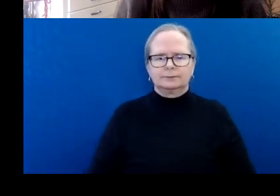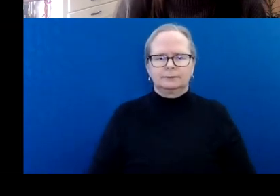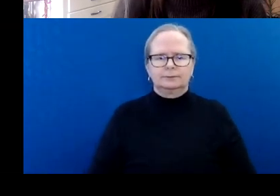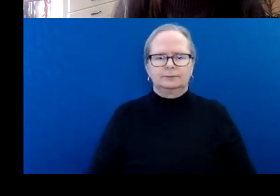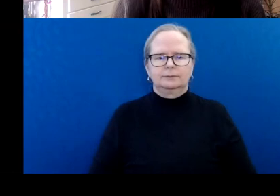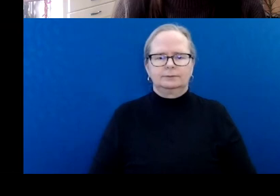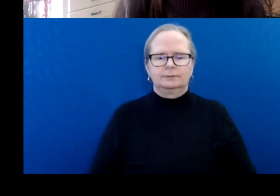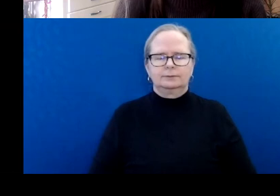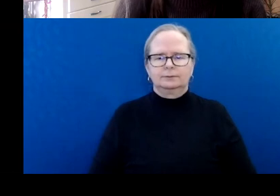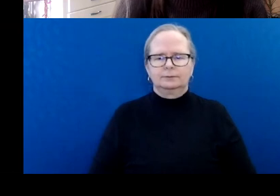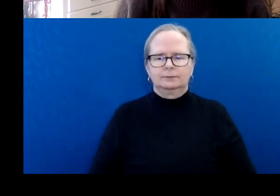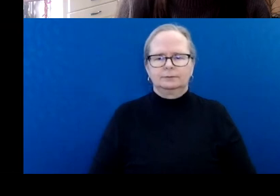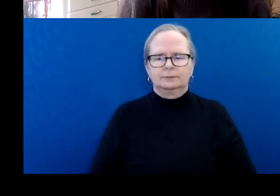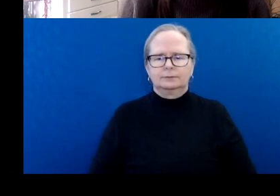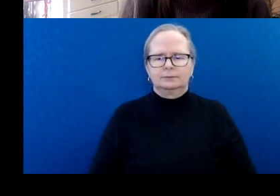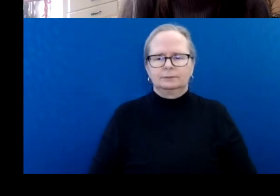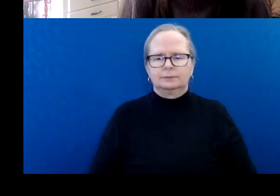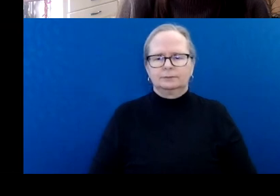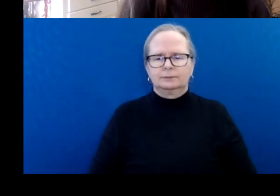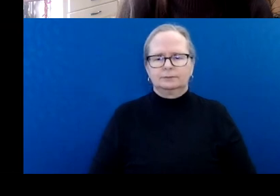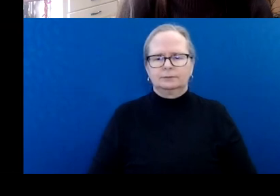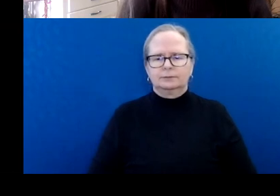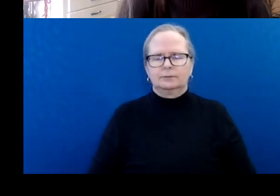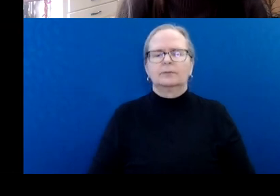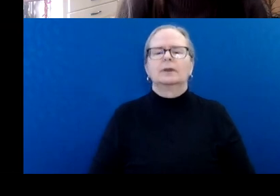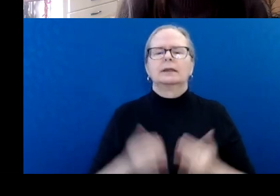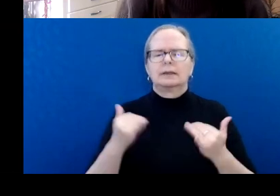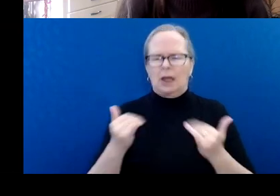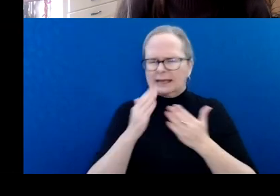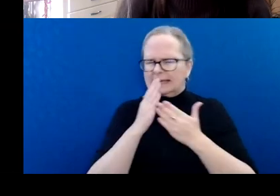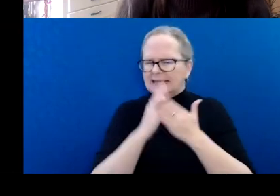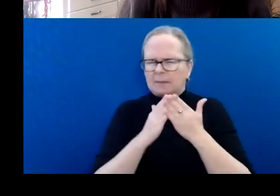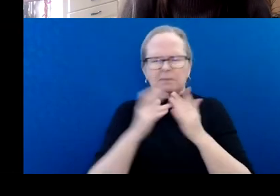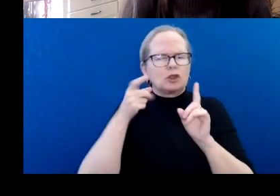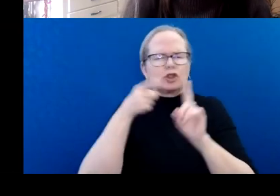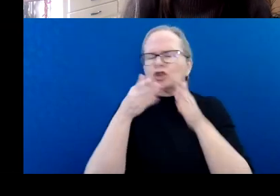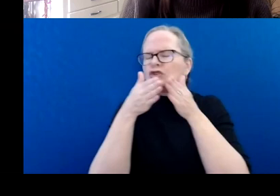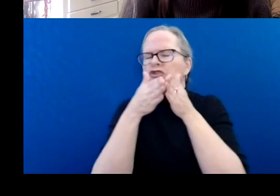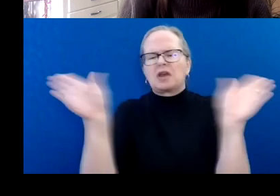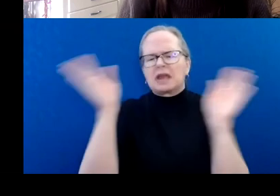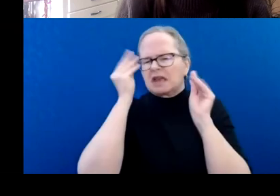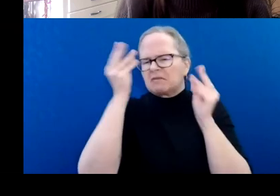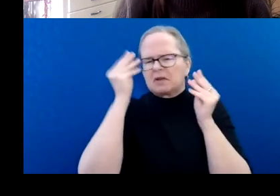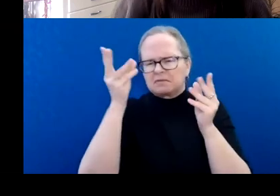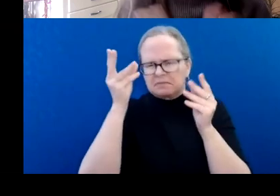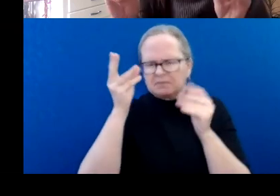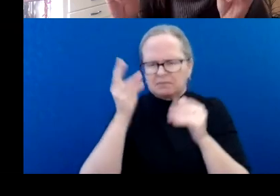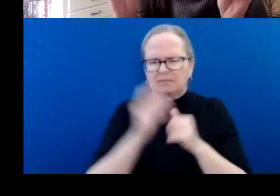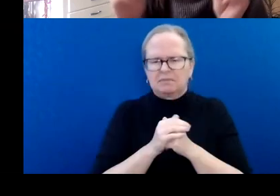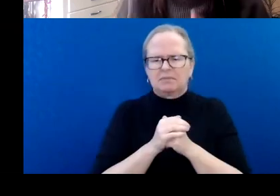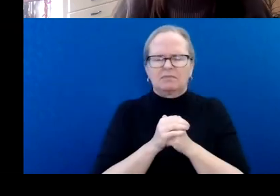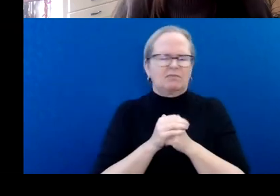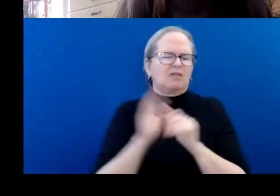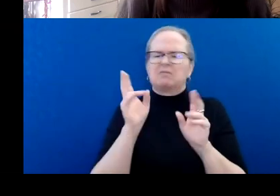Some general grant tips. Using plain language rather than academic language or artist